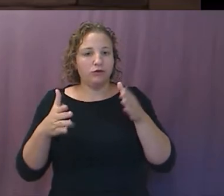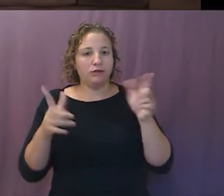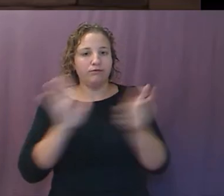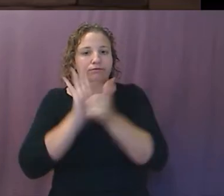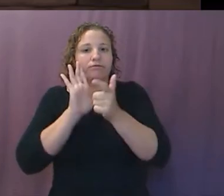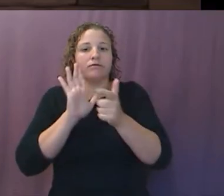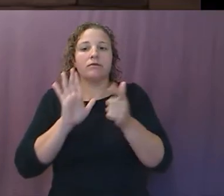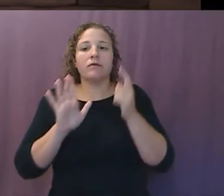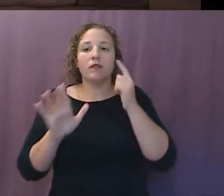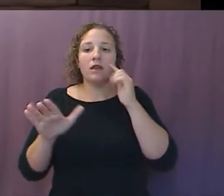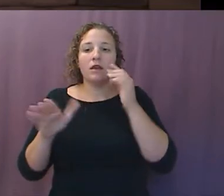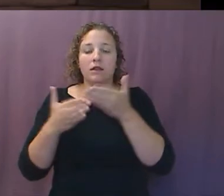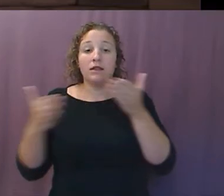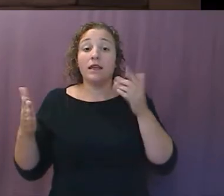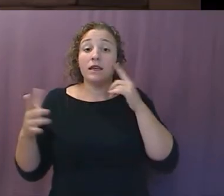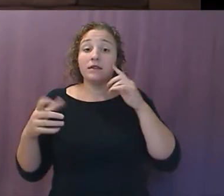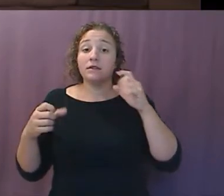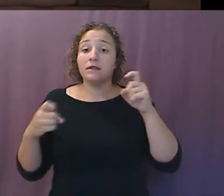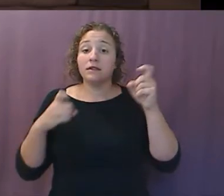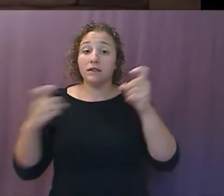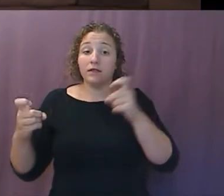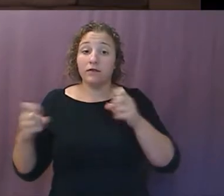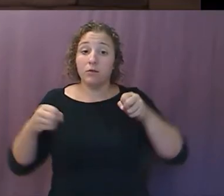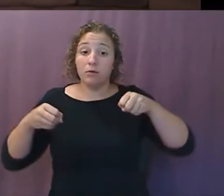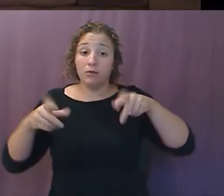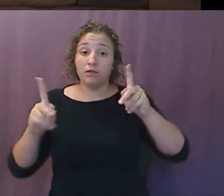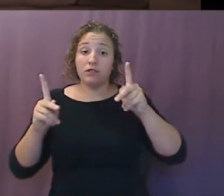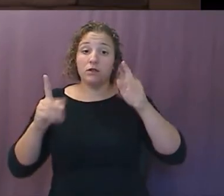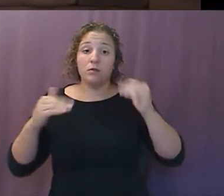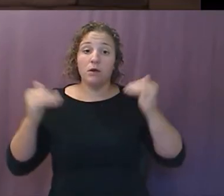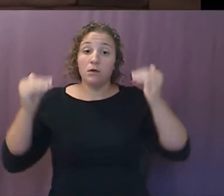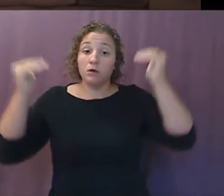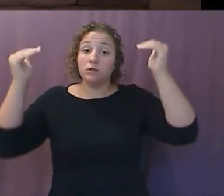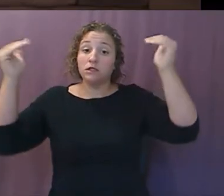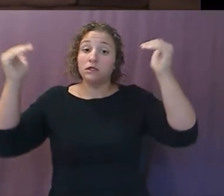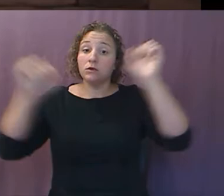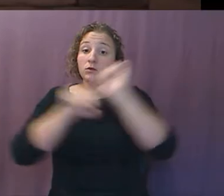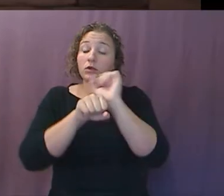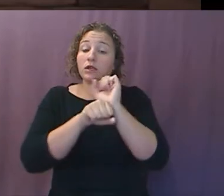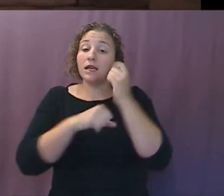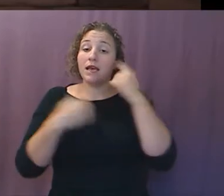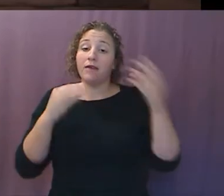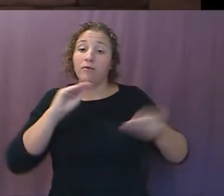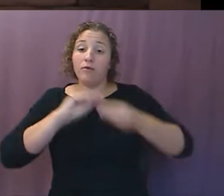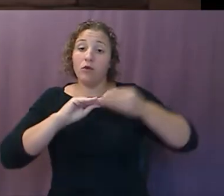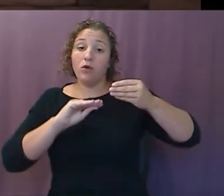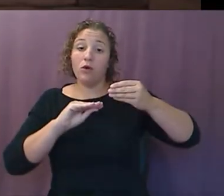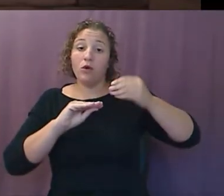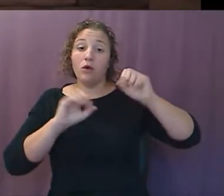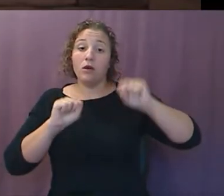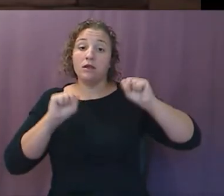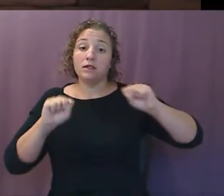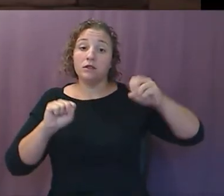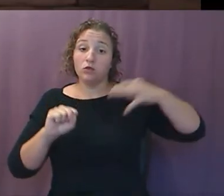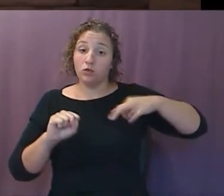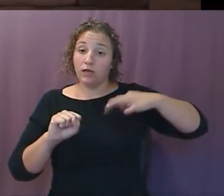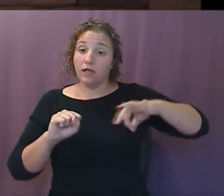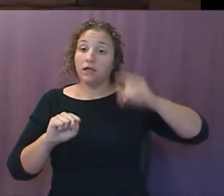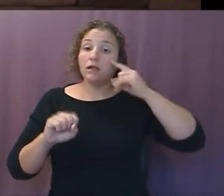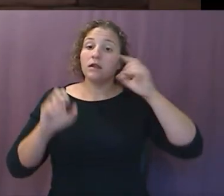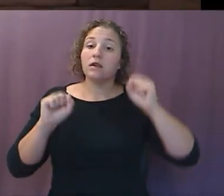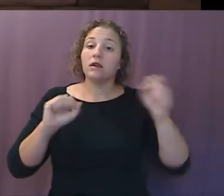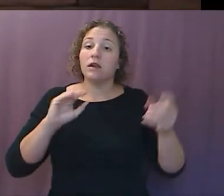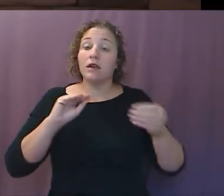tracking for permission or promotions. It allows them to get better access to credit. It allows their children better access to schools,